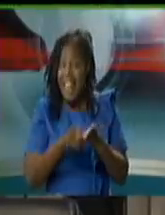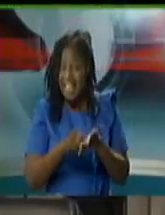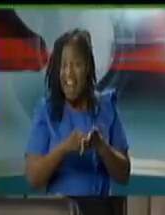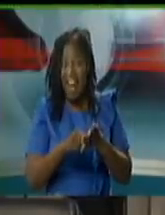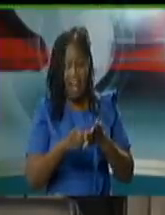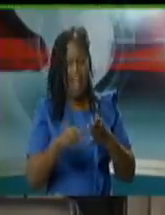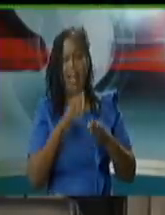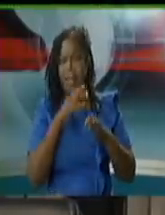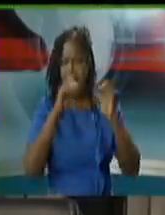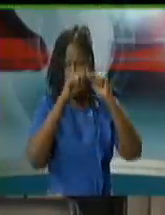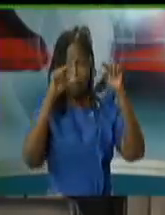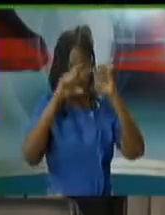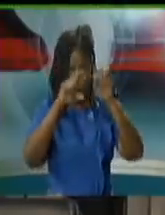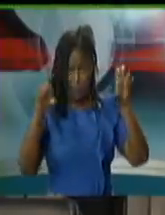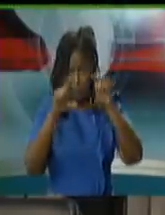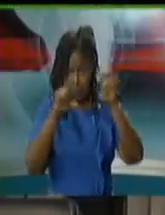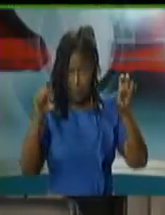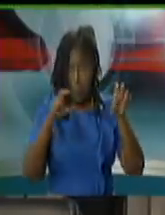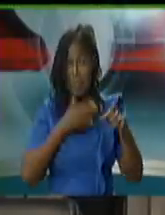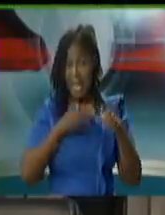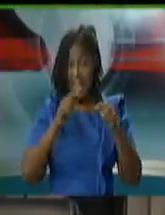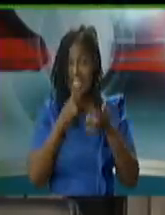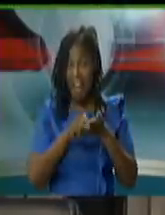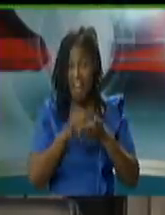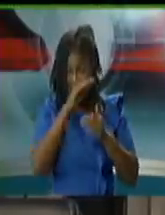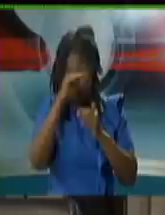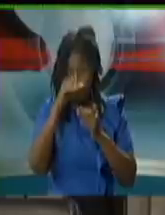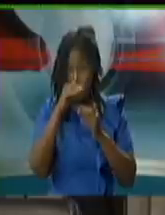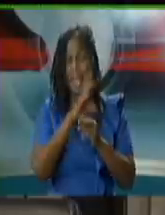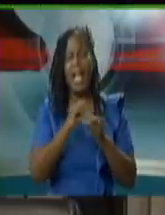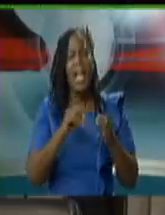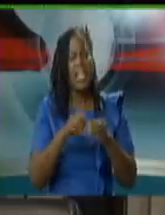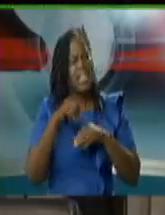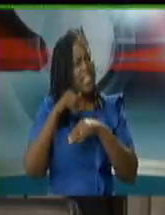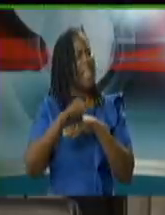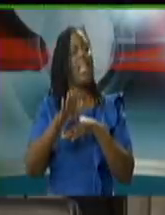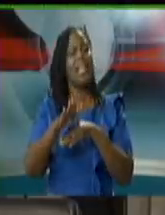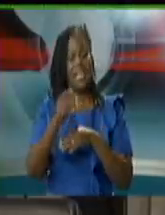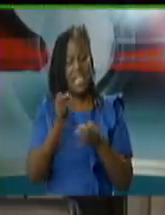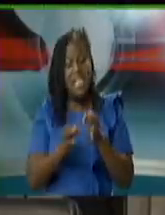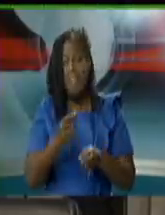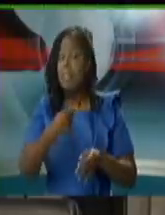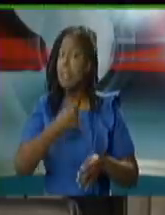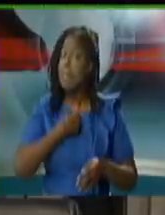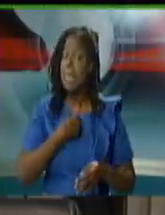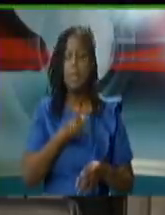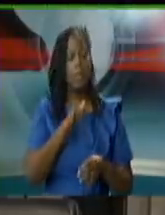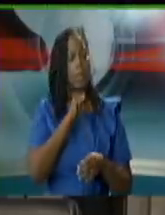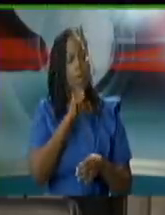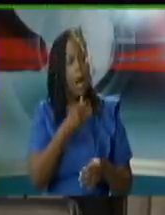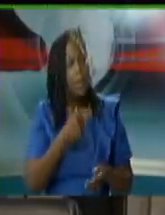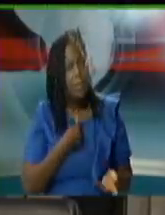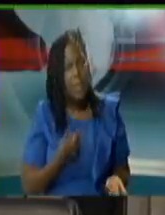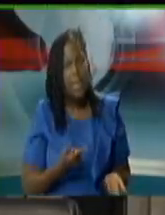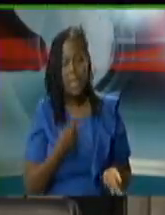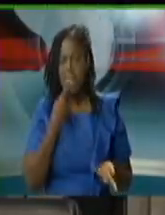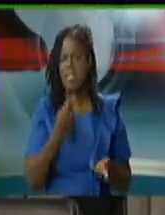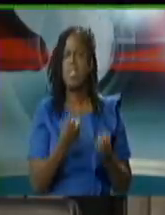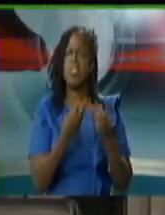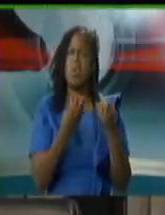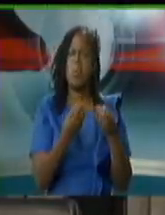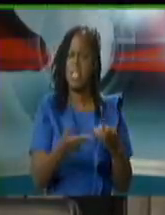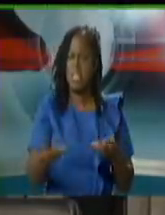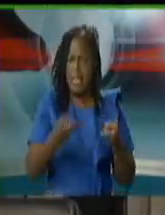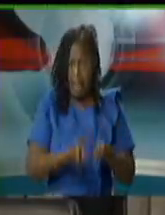much um unwelcome activity on facebook that we have to manage that um so i give you the assurance